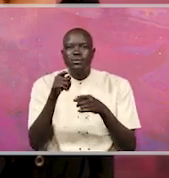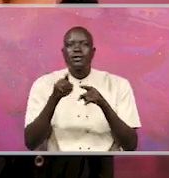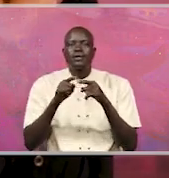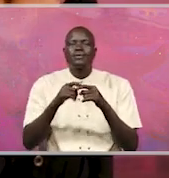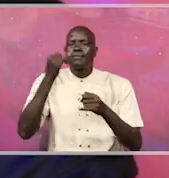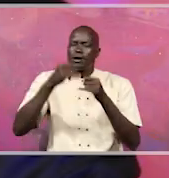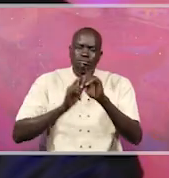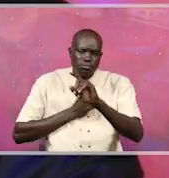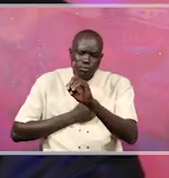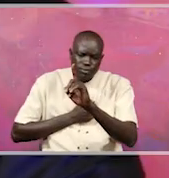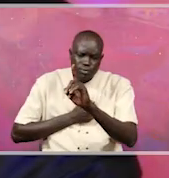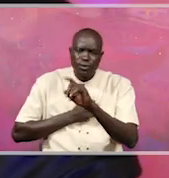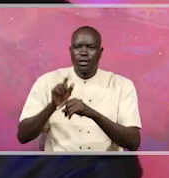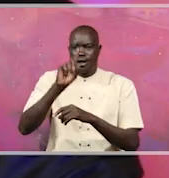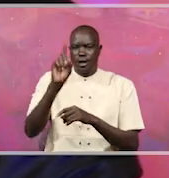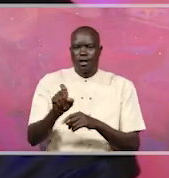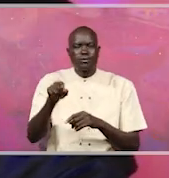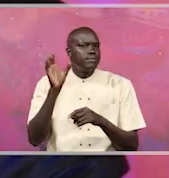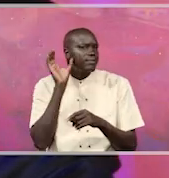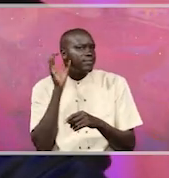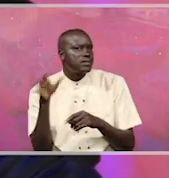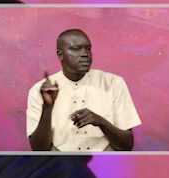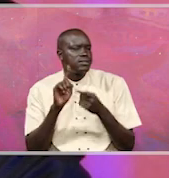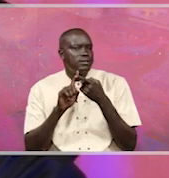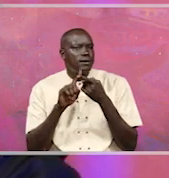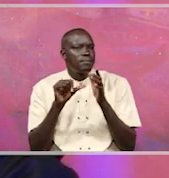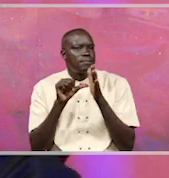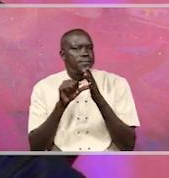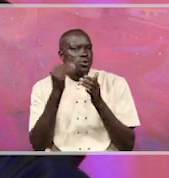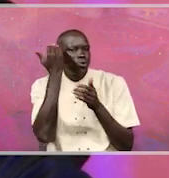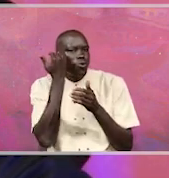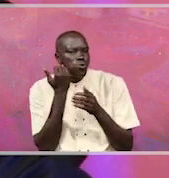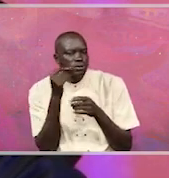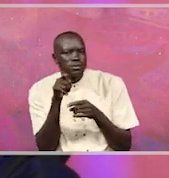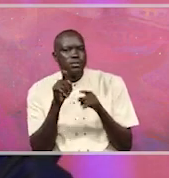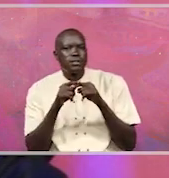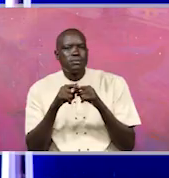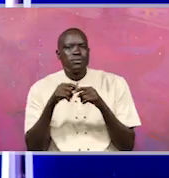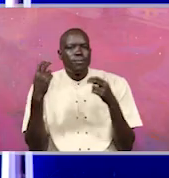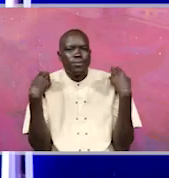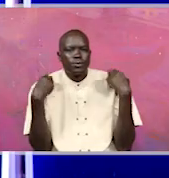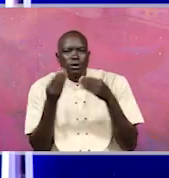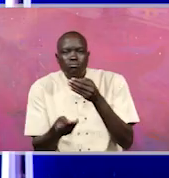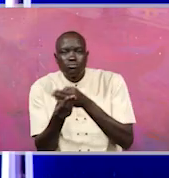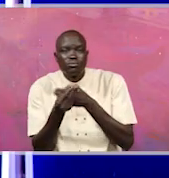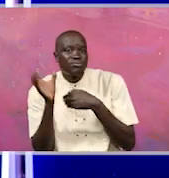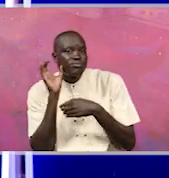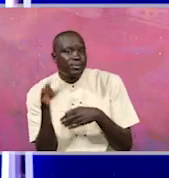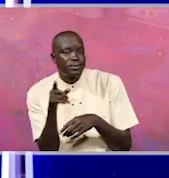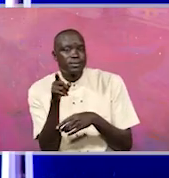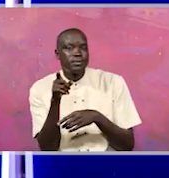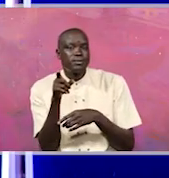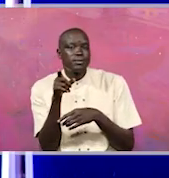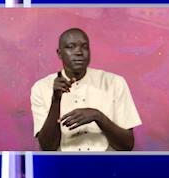last moment. Sir, I would like to ask you, haven't you heard of cases where court officials are being bribed in order for certain